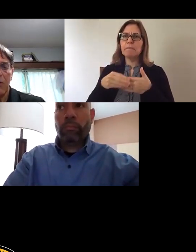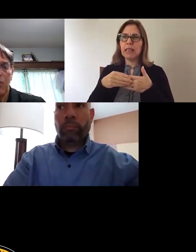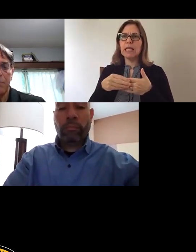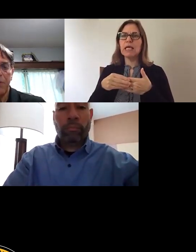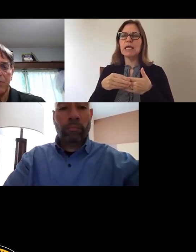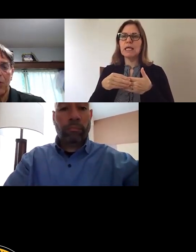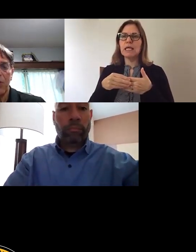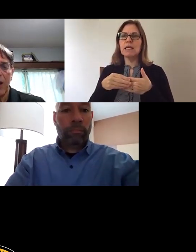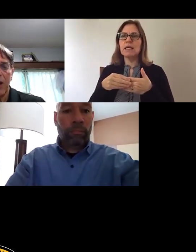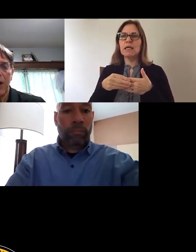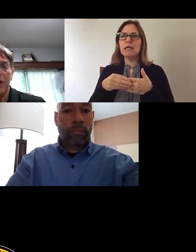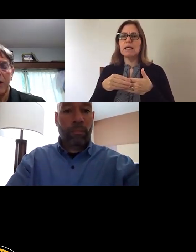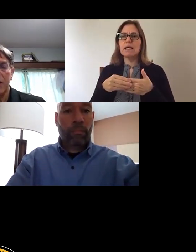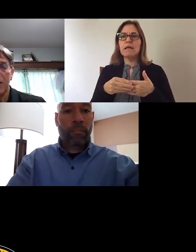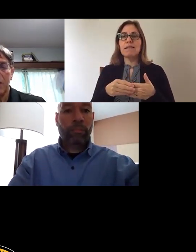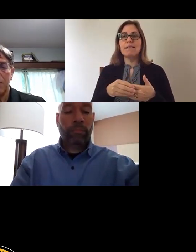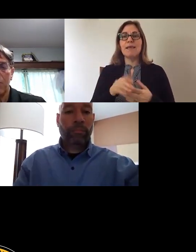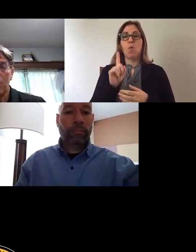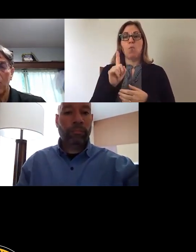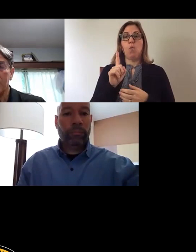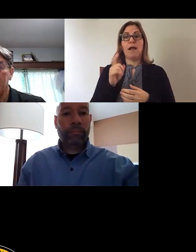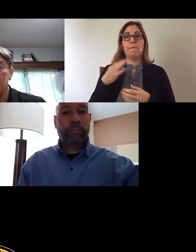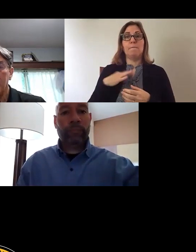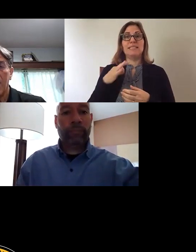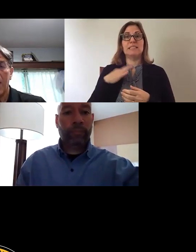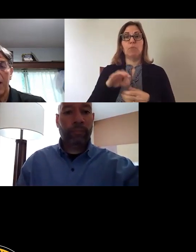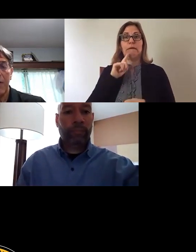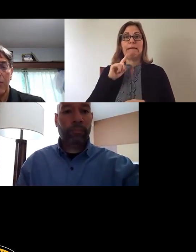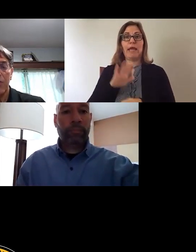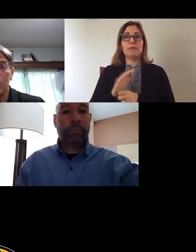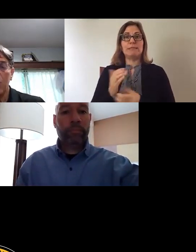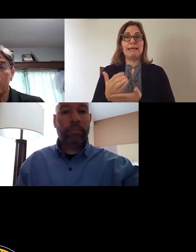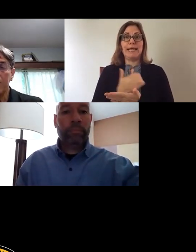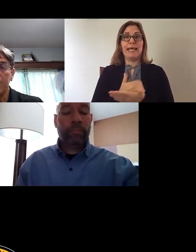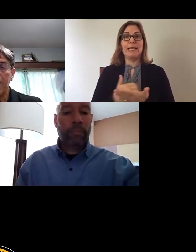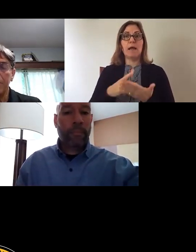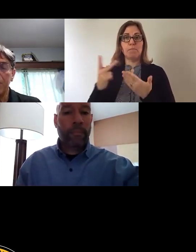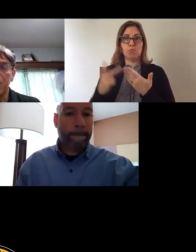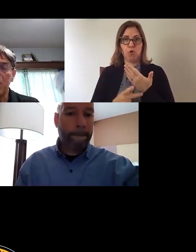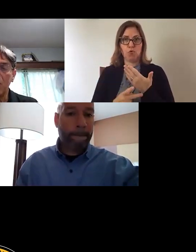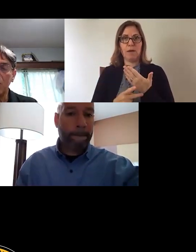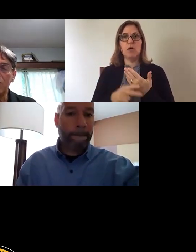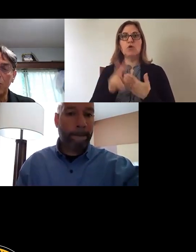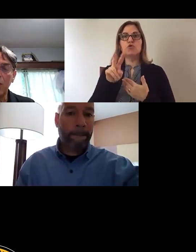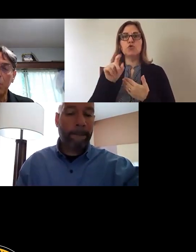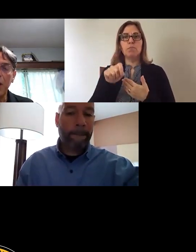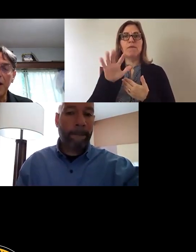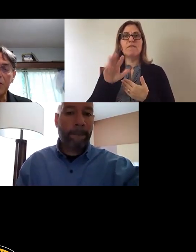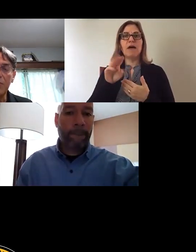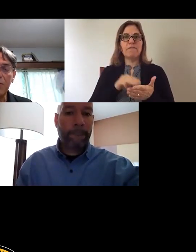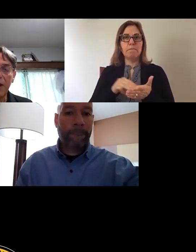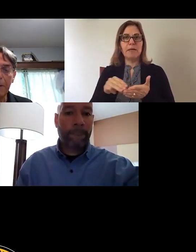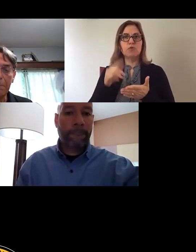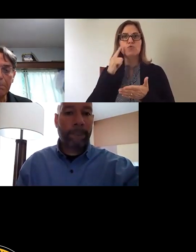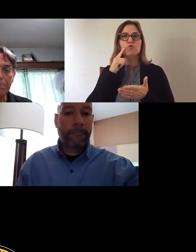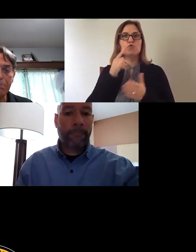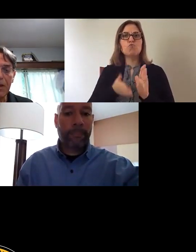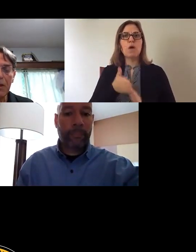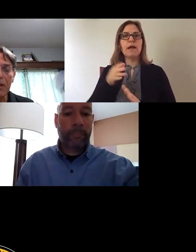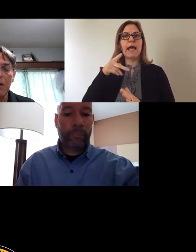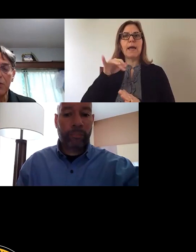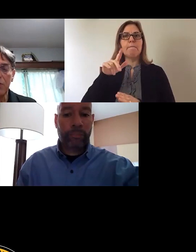the, uh, one Pittsburgh guaranteed income program. Uh, and there was $2.5 million to run a pilot for that.